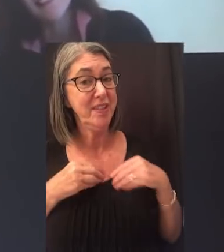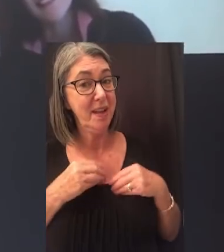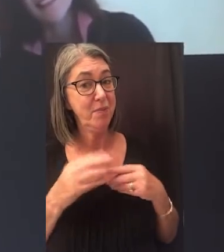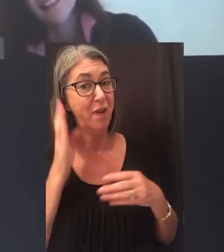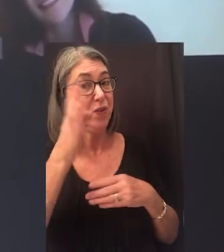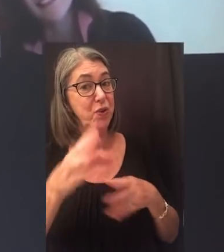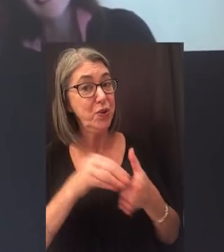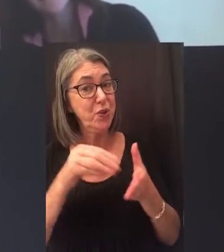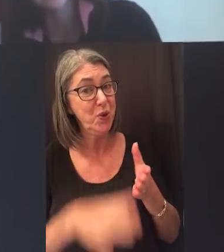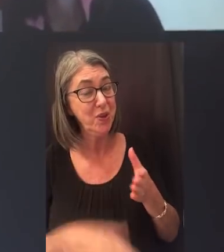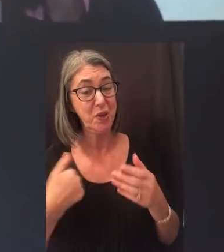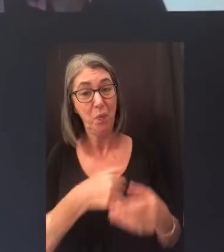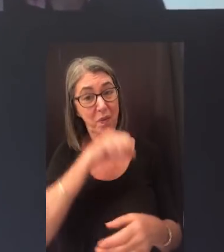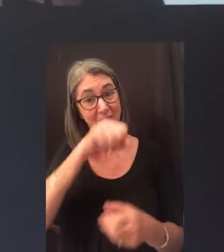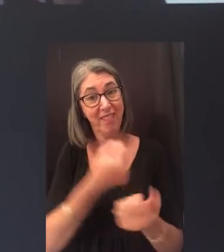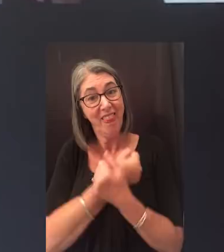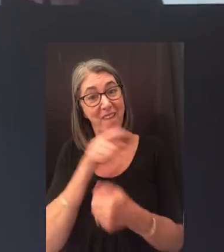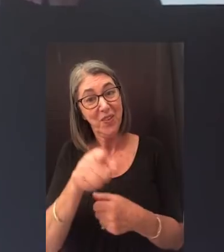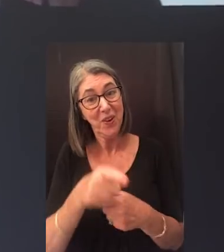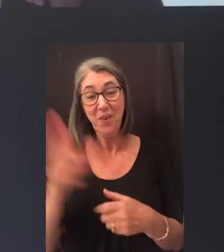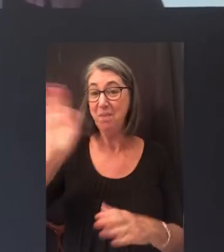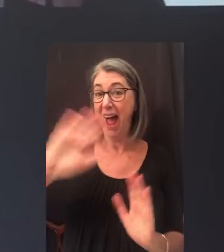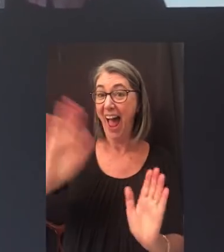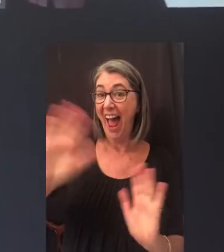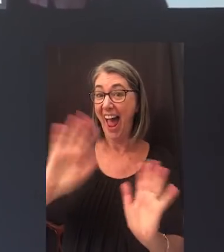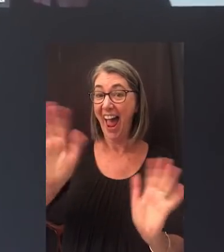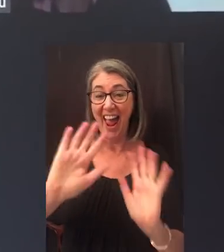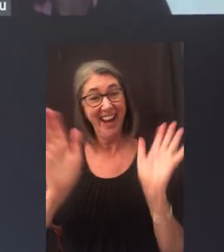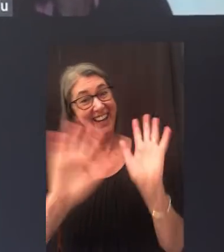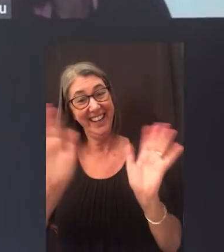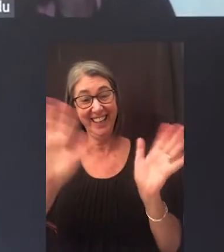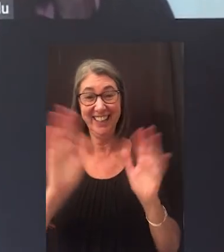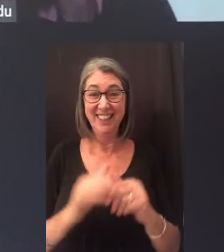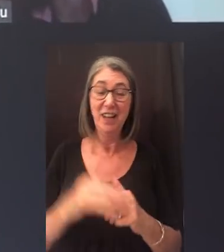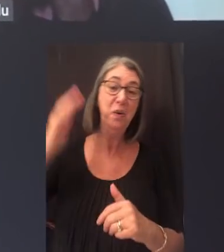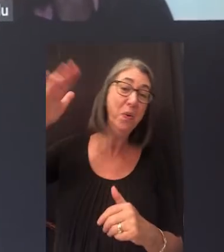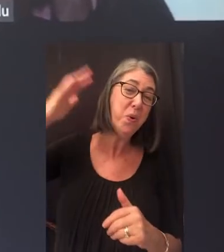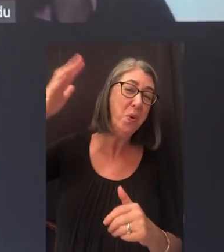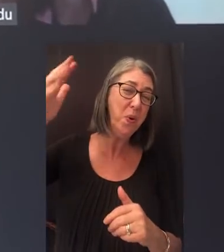you soon to take our future students. We love you. Bye.